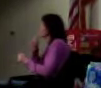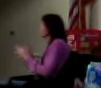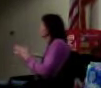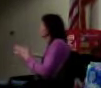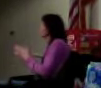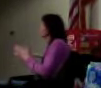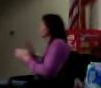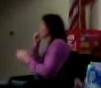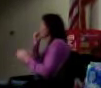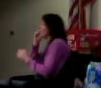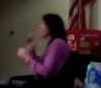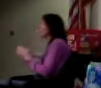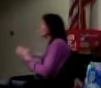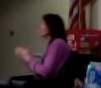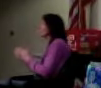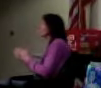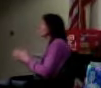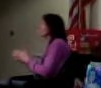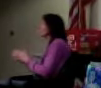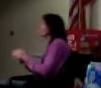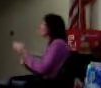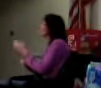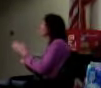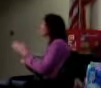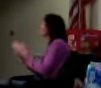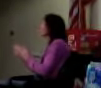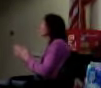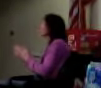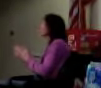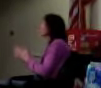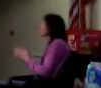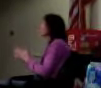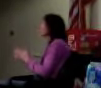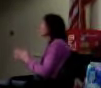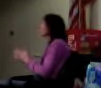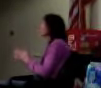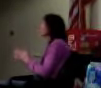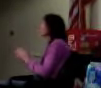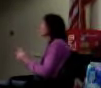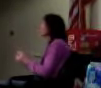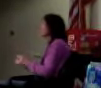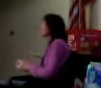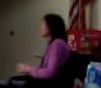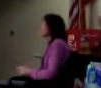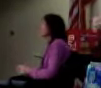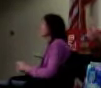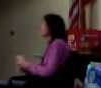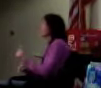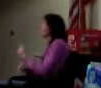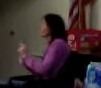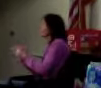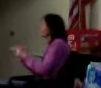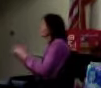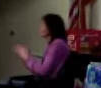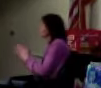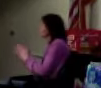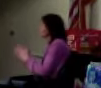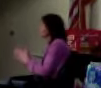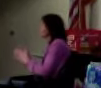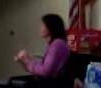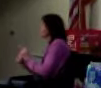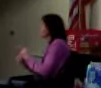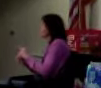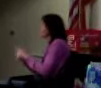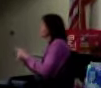folks who are homeschooled, folks who go to public schools in cities, folks who go to public schools in rural areas. Those are going to be differences that may